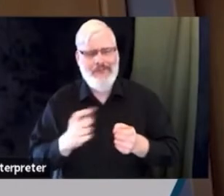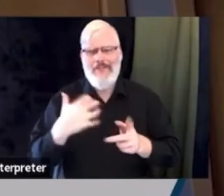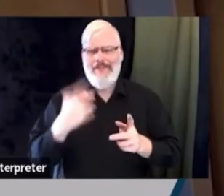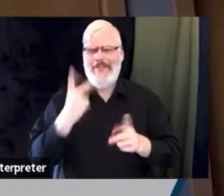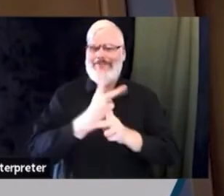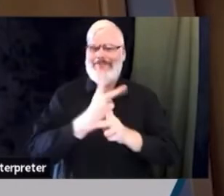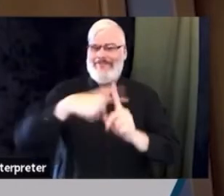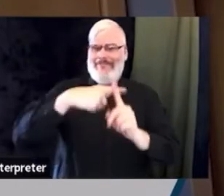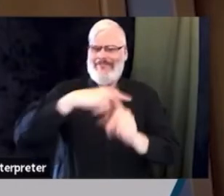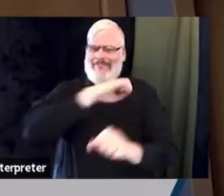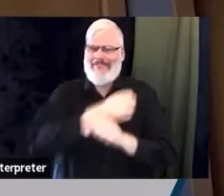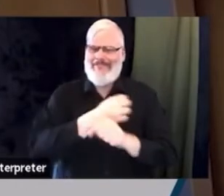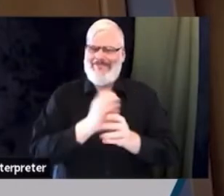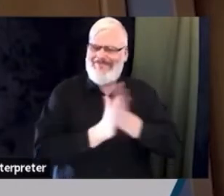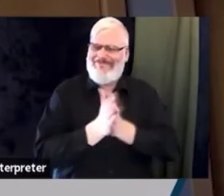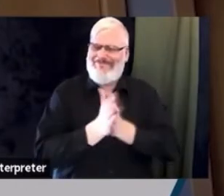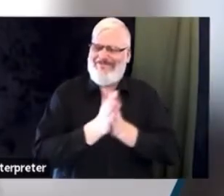the community.